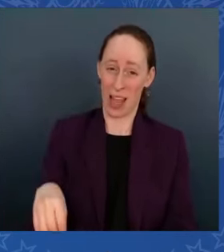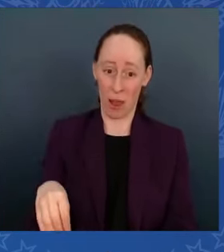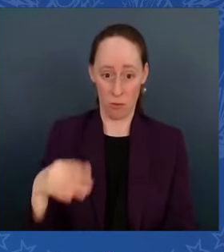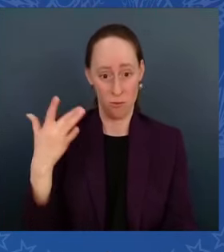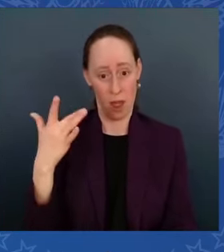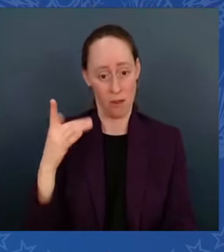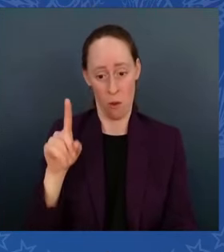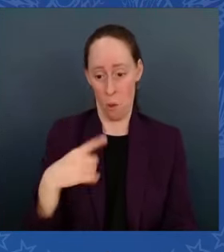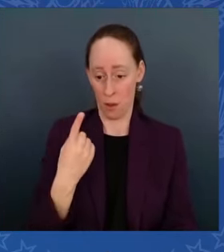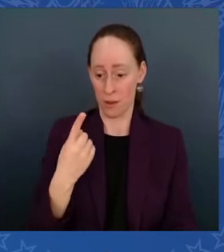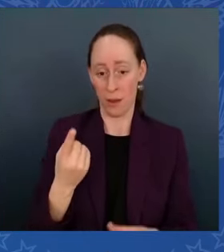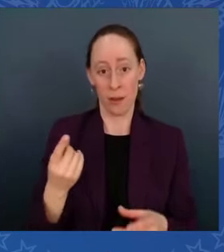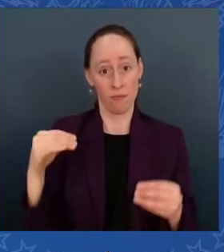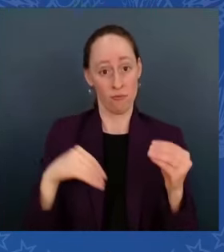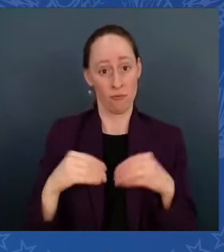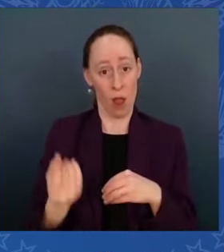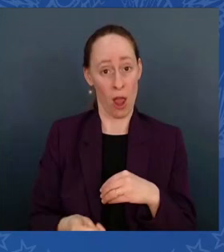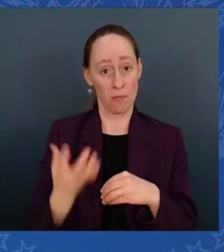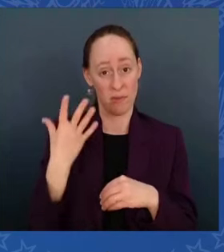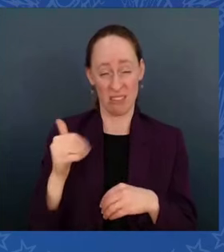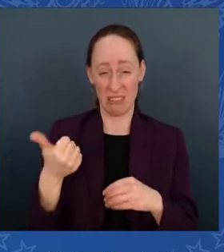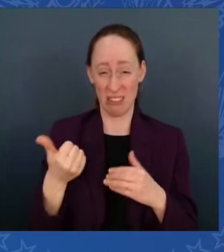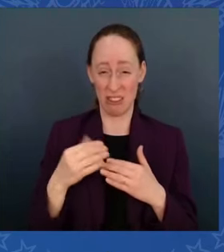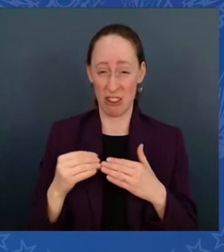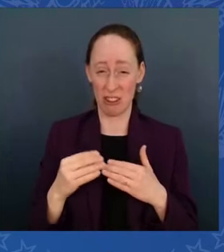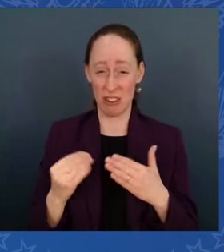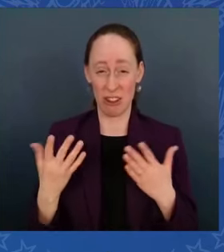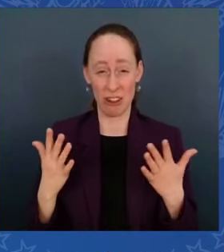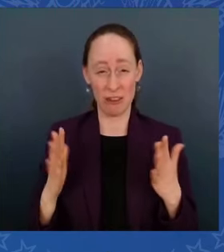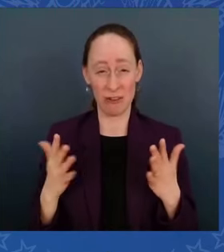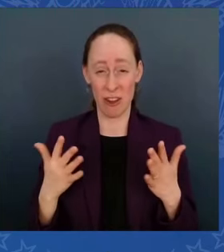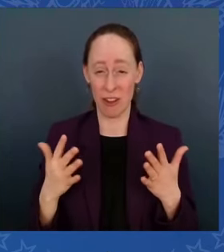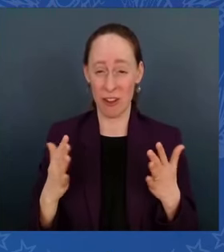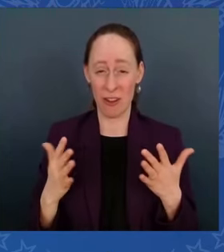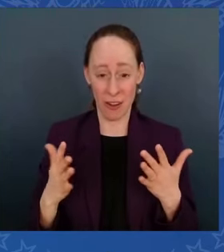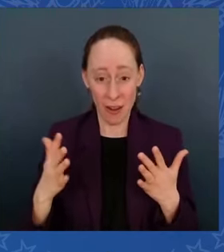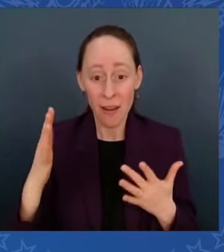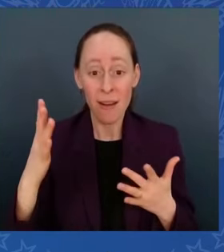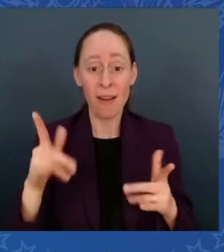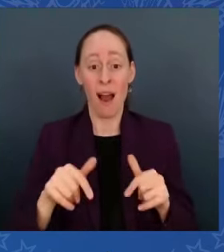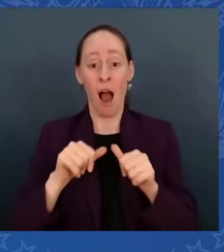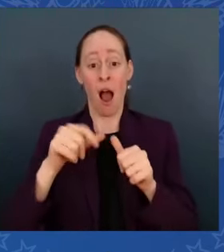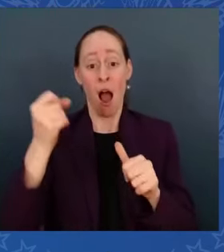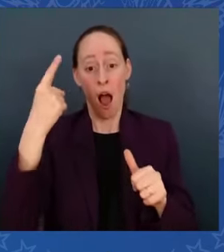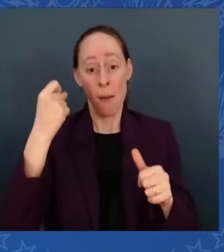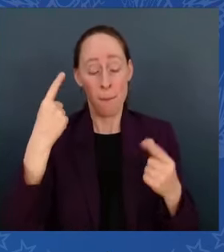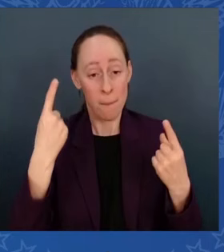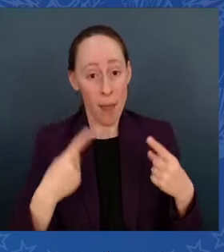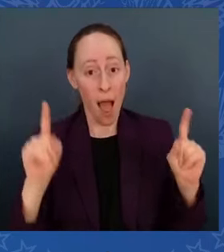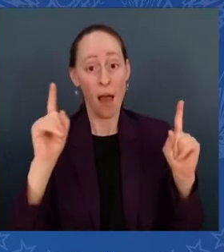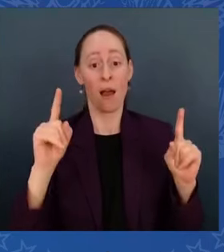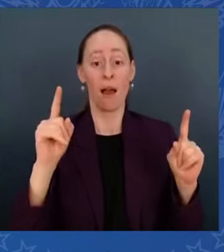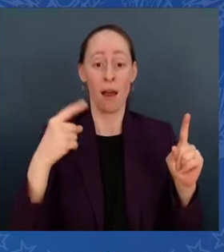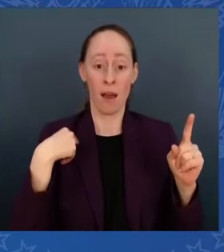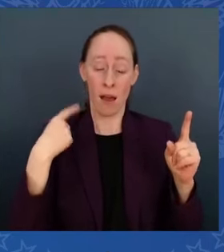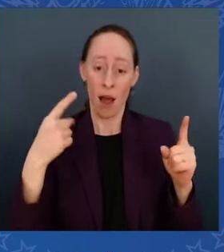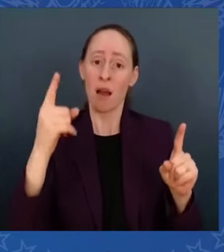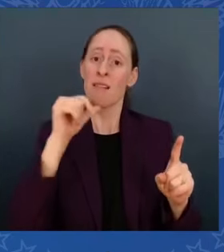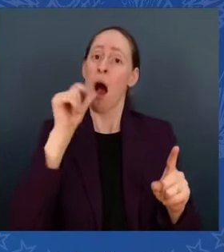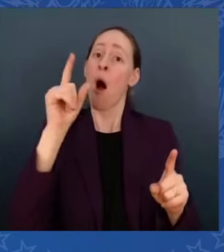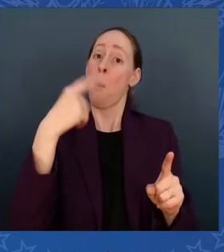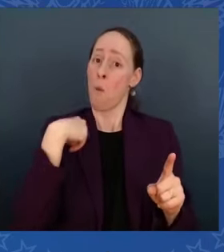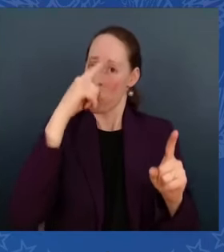And by the way, when I first got this passed, it included everybody, not just the elderly. And guess what? This next term, I'm going to make sure